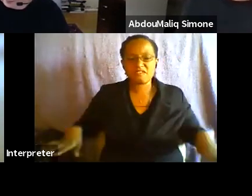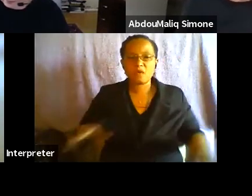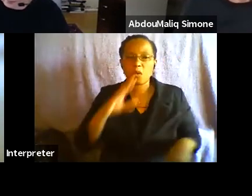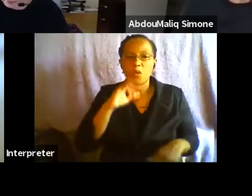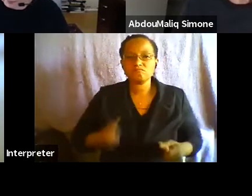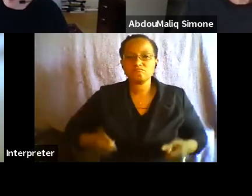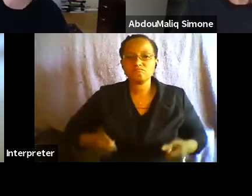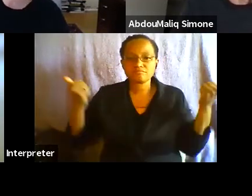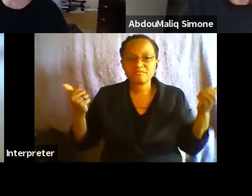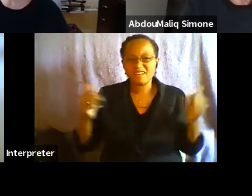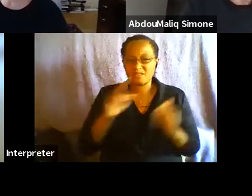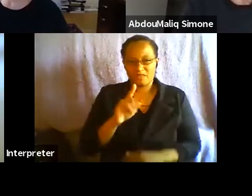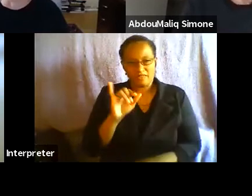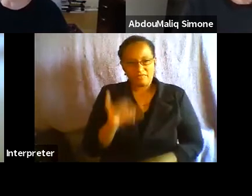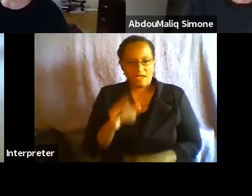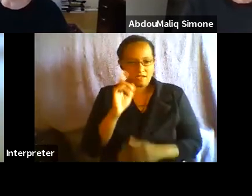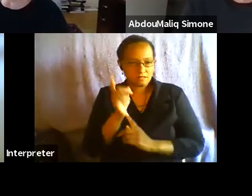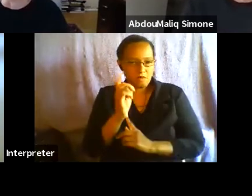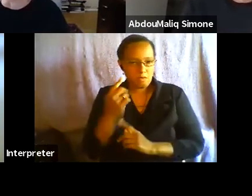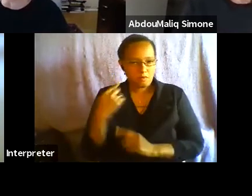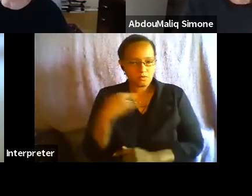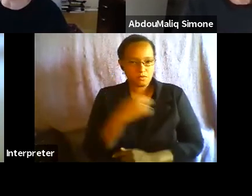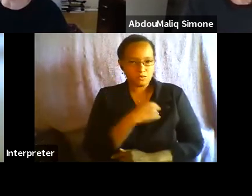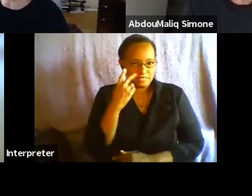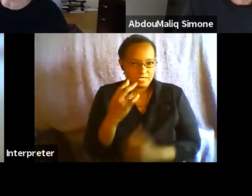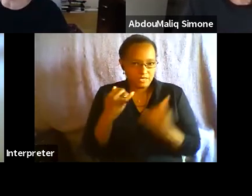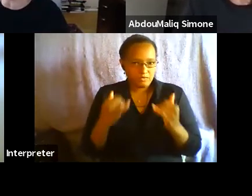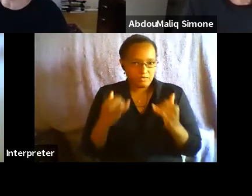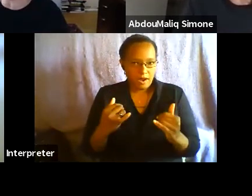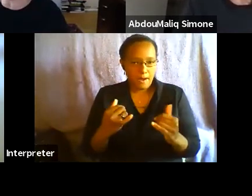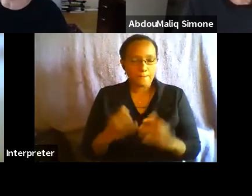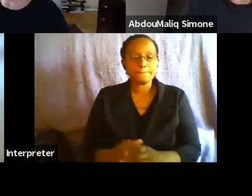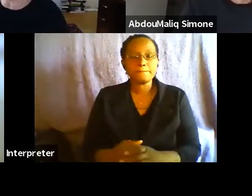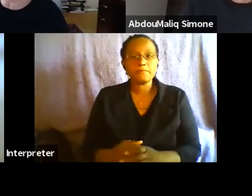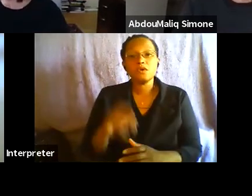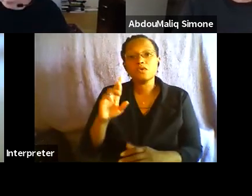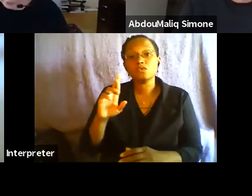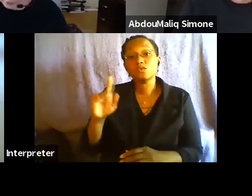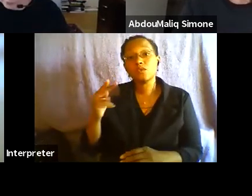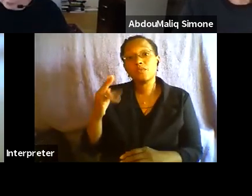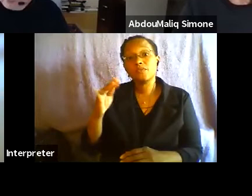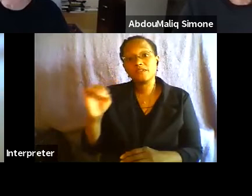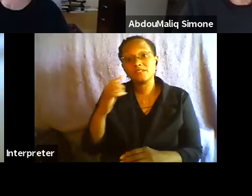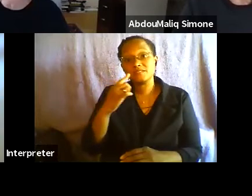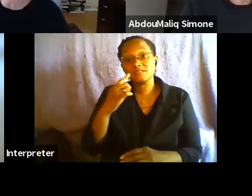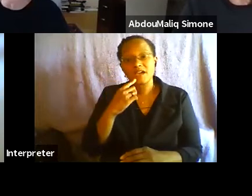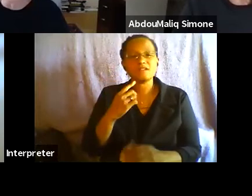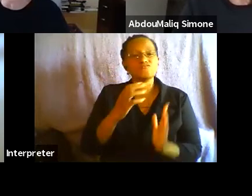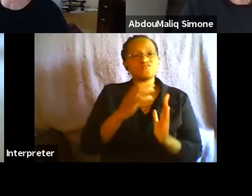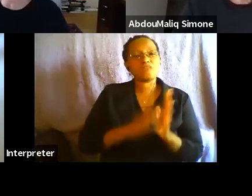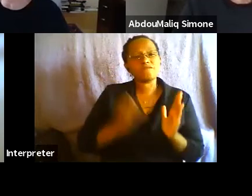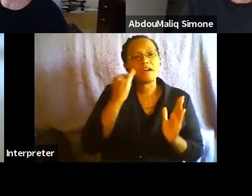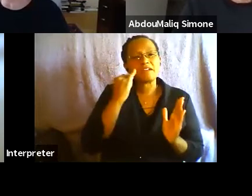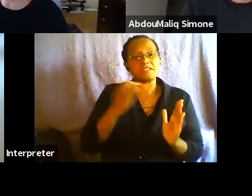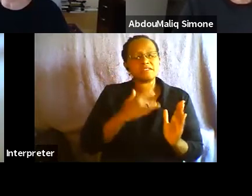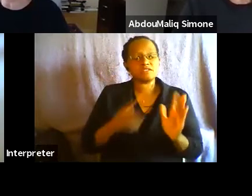the moment that we are seeing right now. As Ruthie already said, rough ideas come about in these flashes. But it does